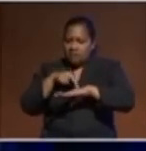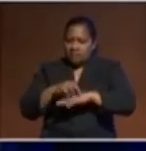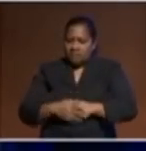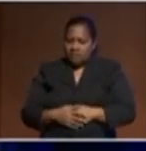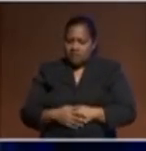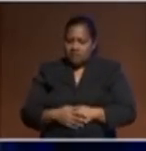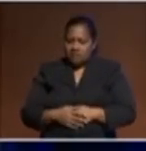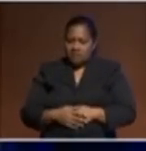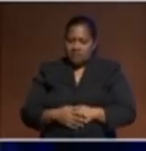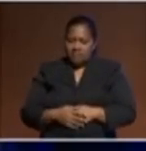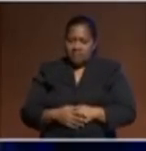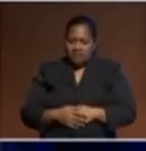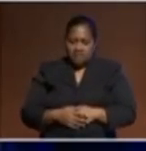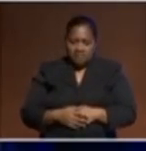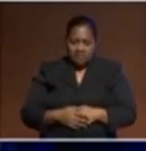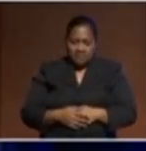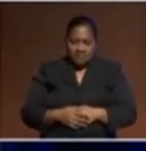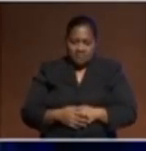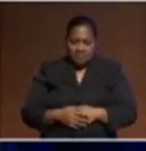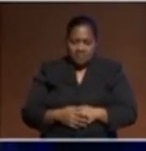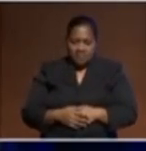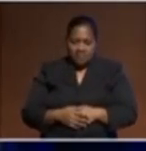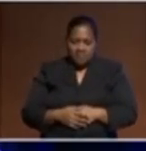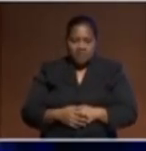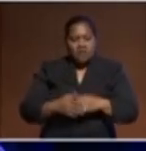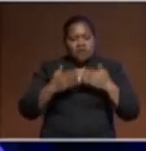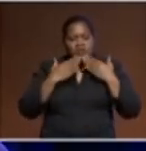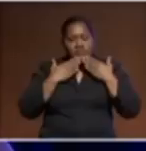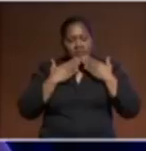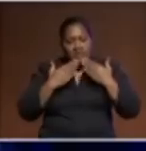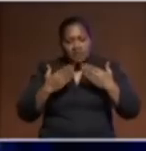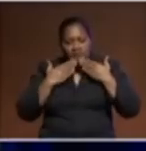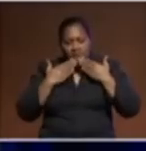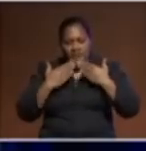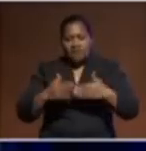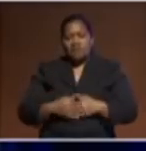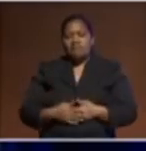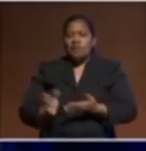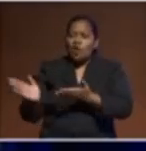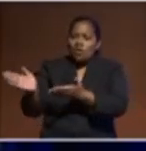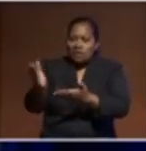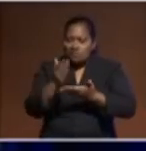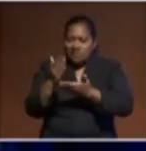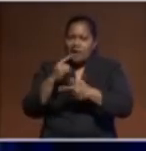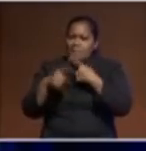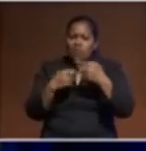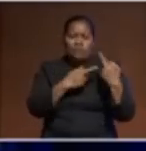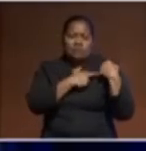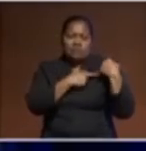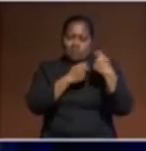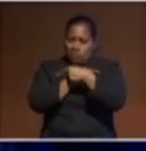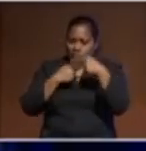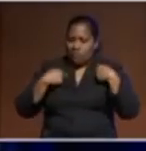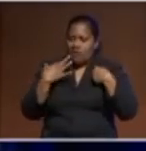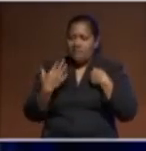Many nations paid the price for that. So, thinking collectively about the responsibility we have to one another in a pandemic,